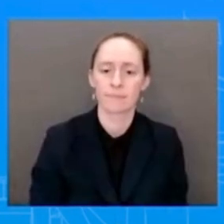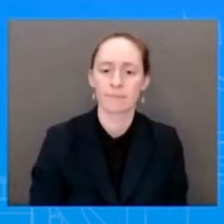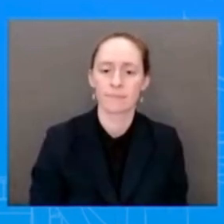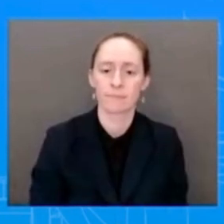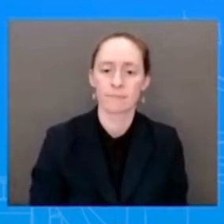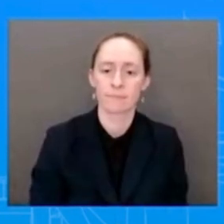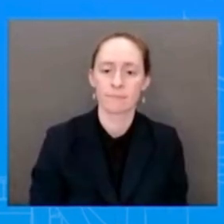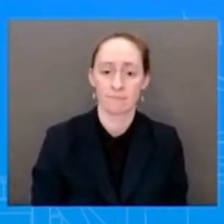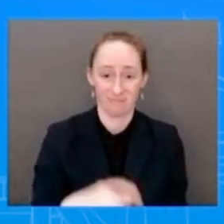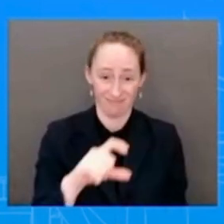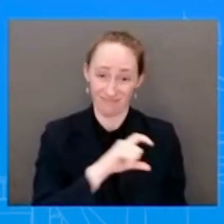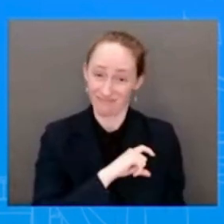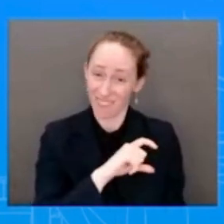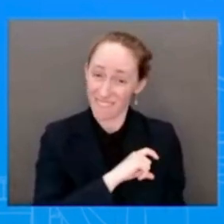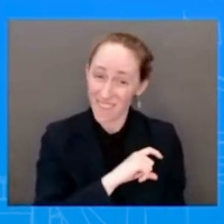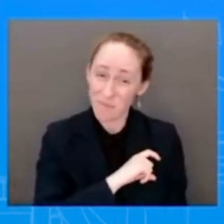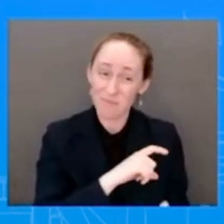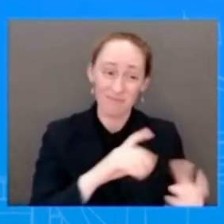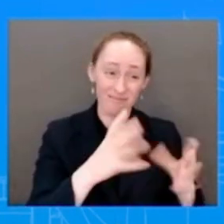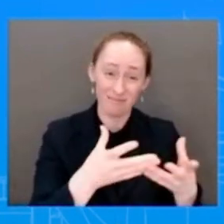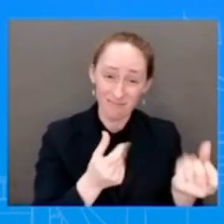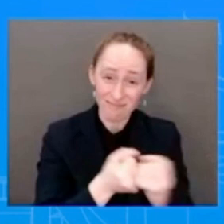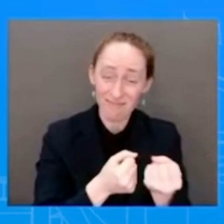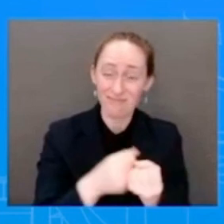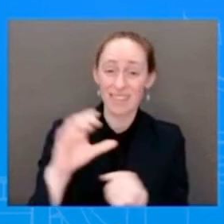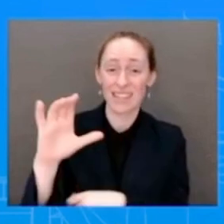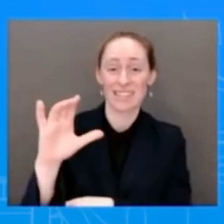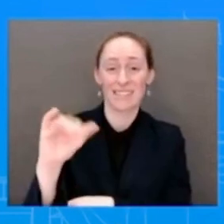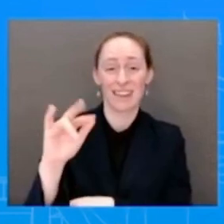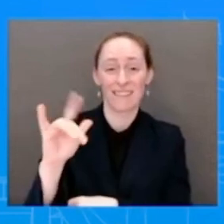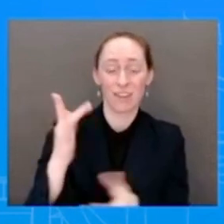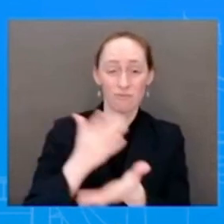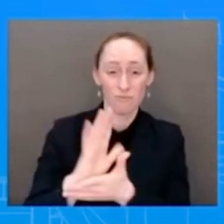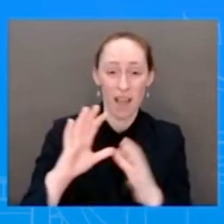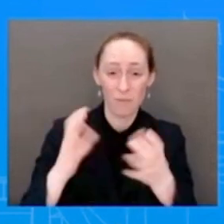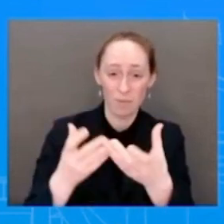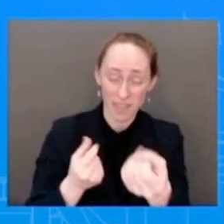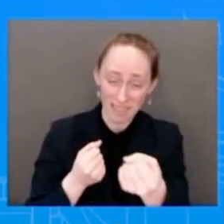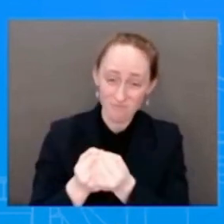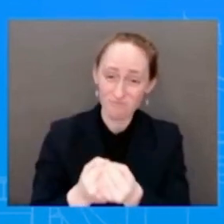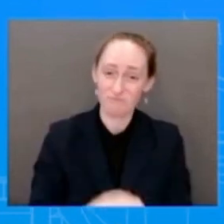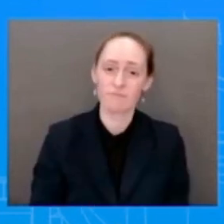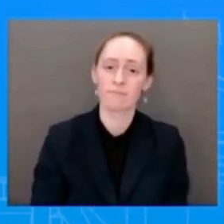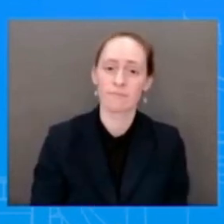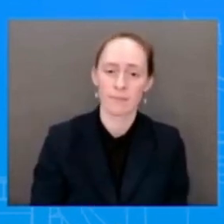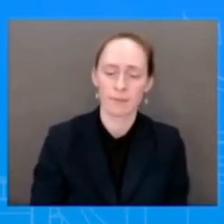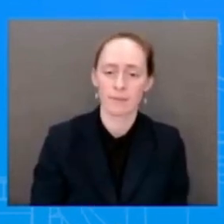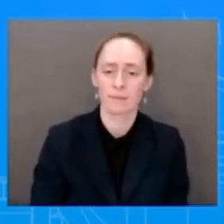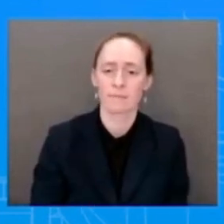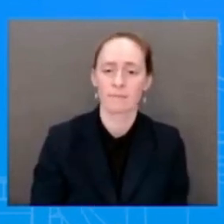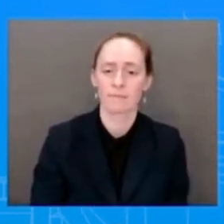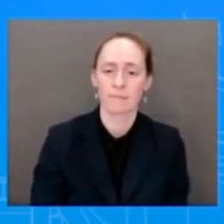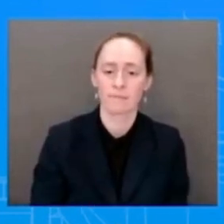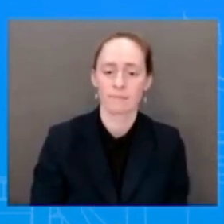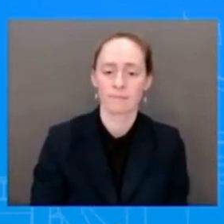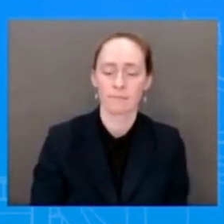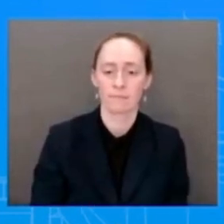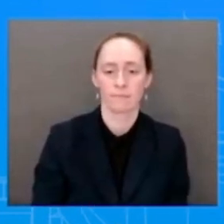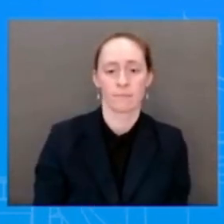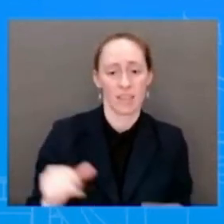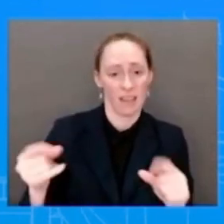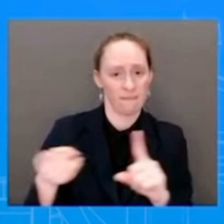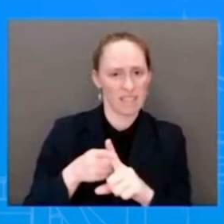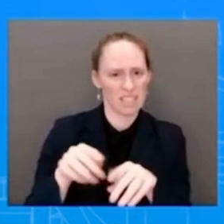civil rights organizations as well. Look, you know, this is a first step. I was explaining that to Peter. George Floyd